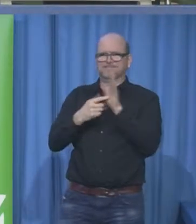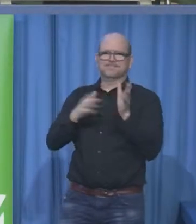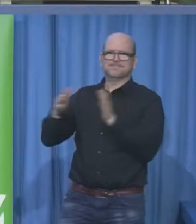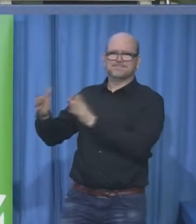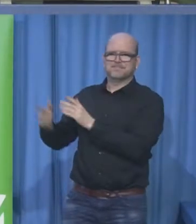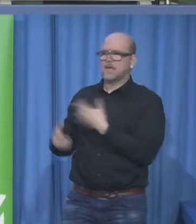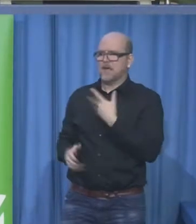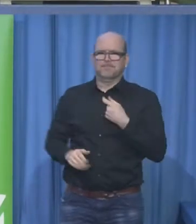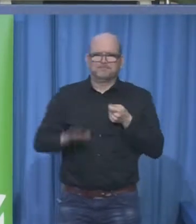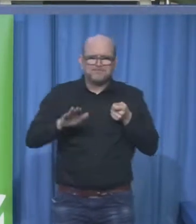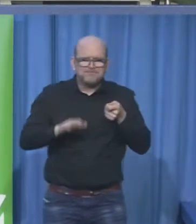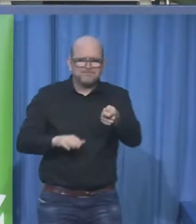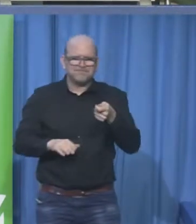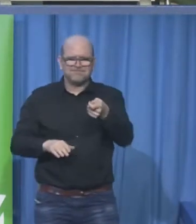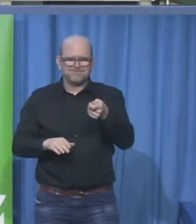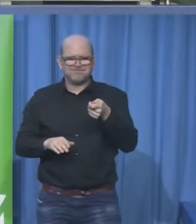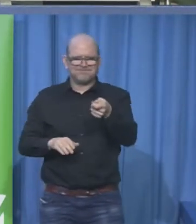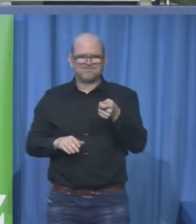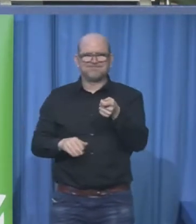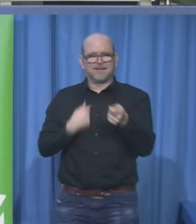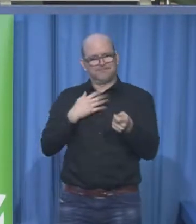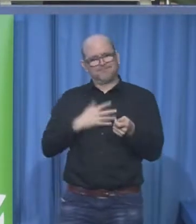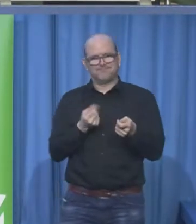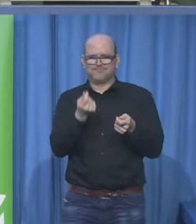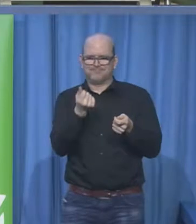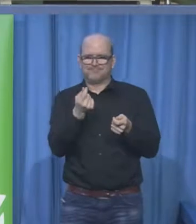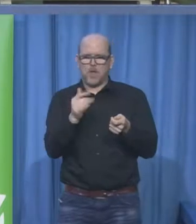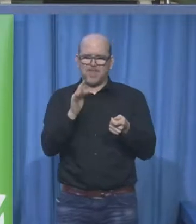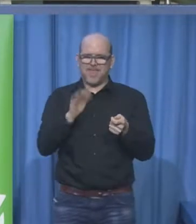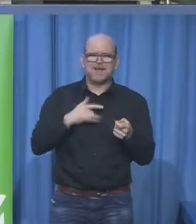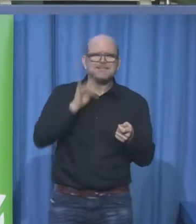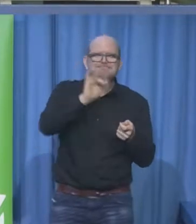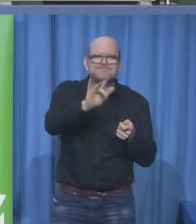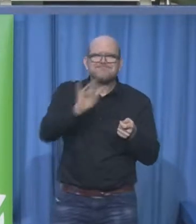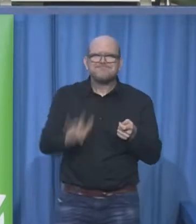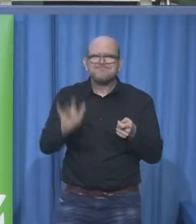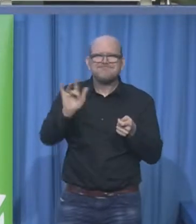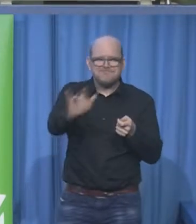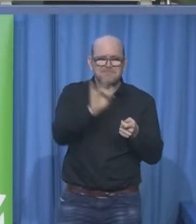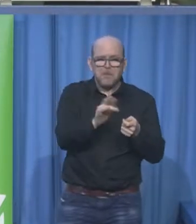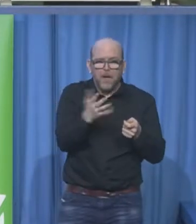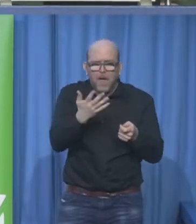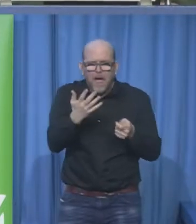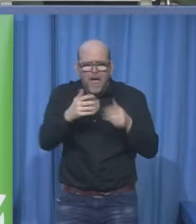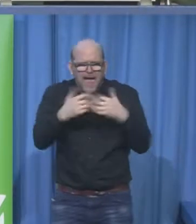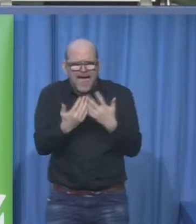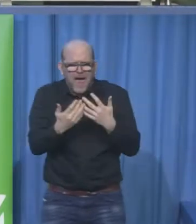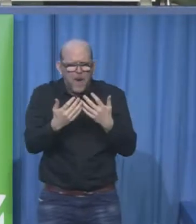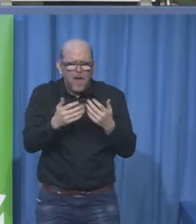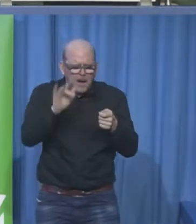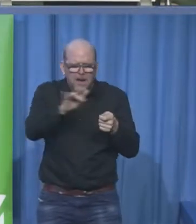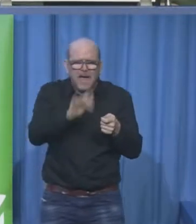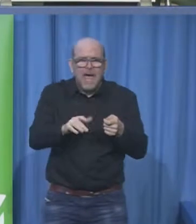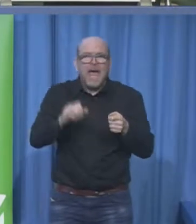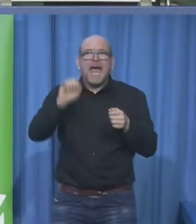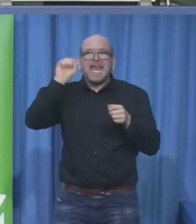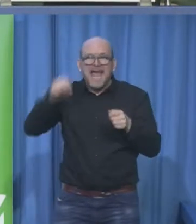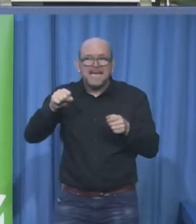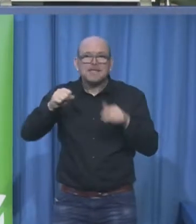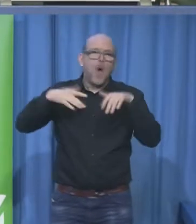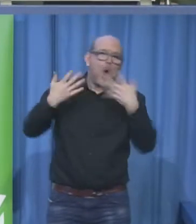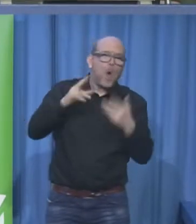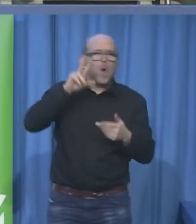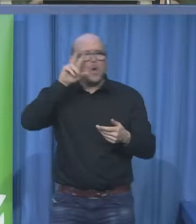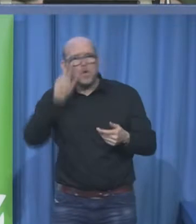press all the buttons at random and see what happens i think there's a small chance it might have been me that started the recession doing that or you had to remember